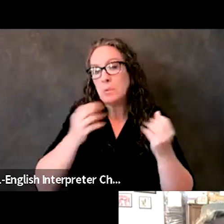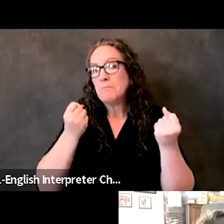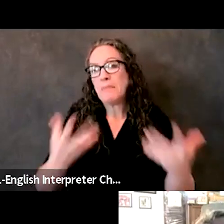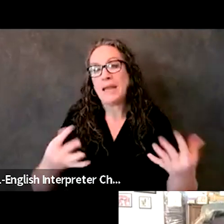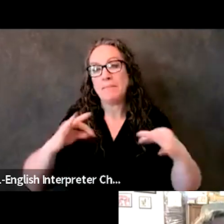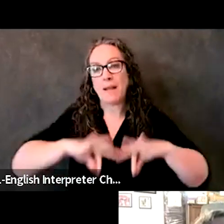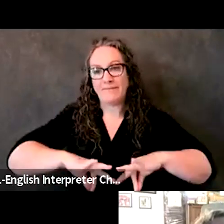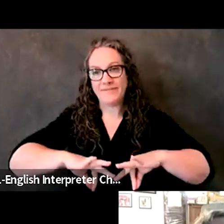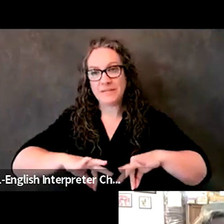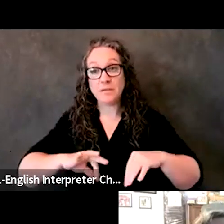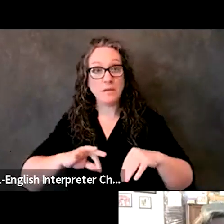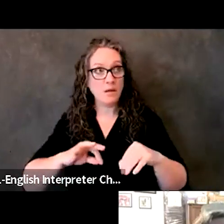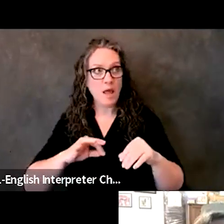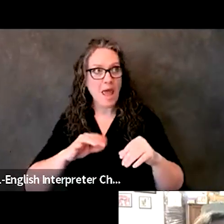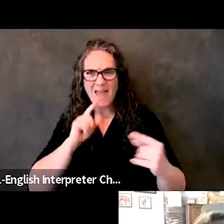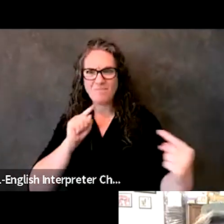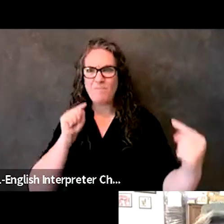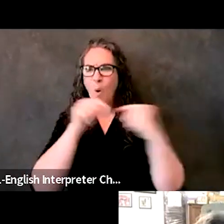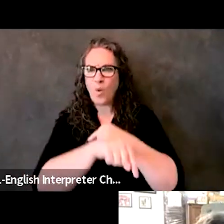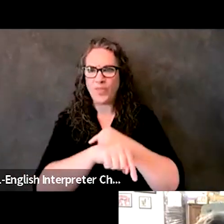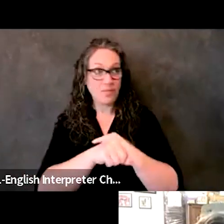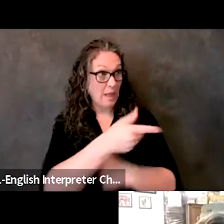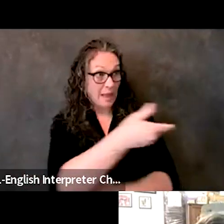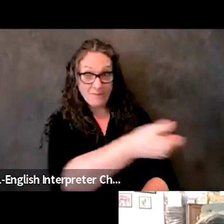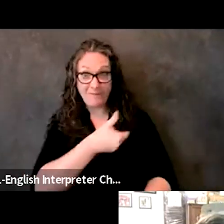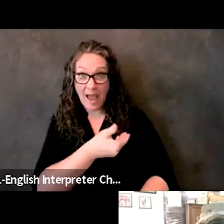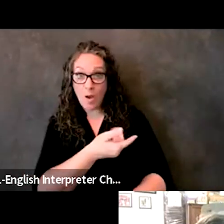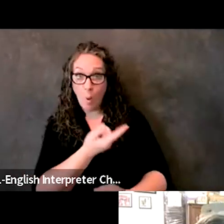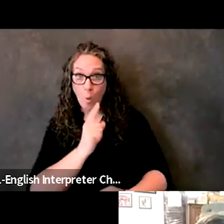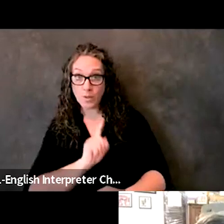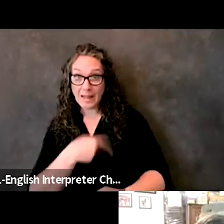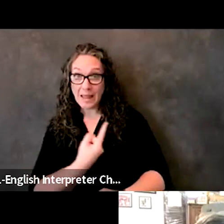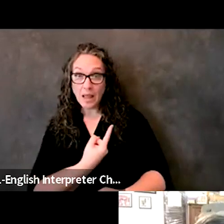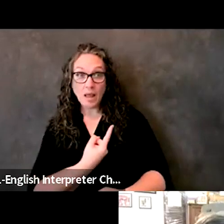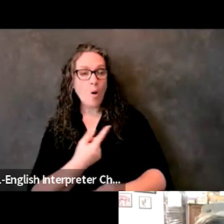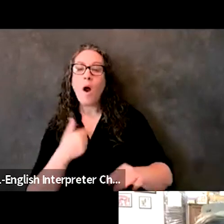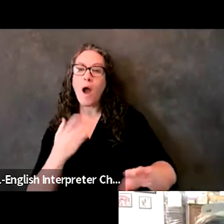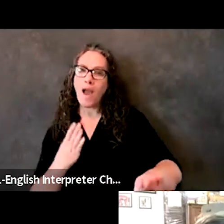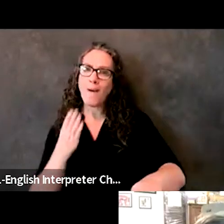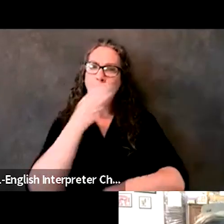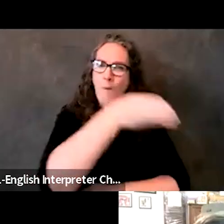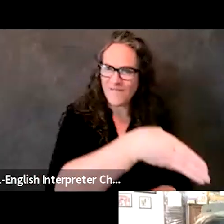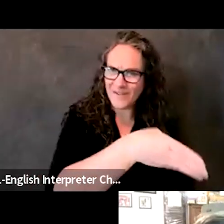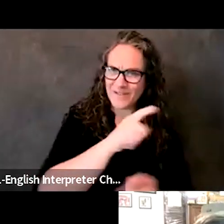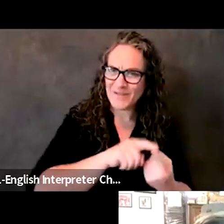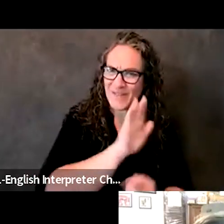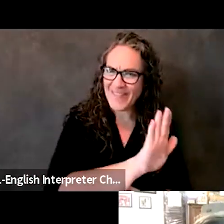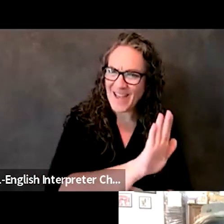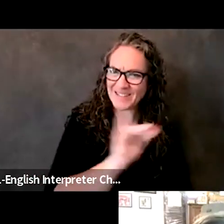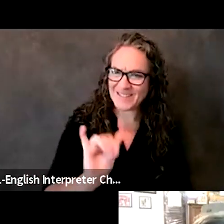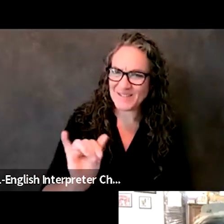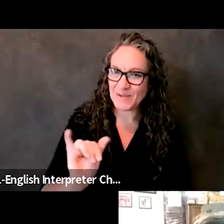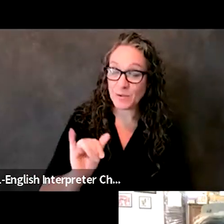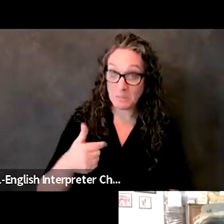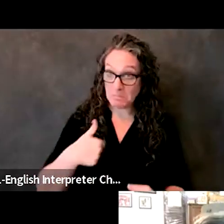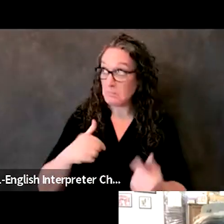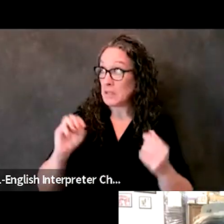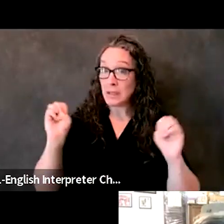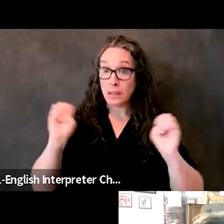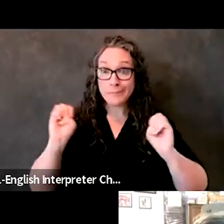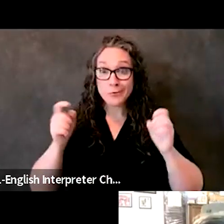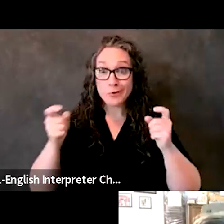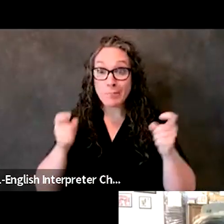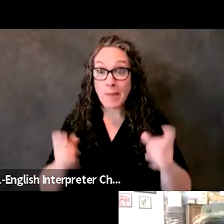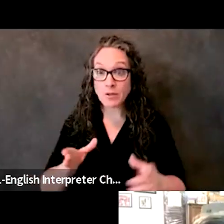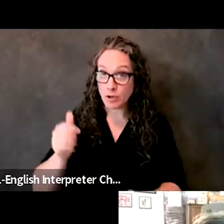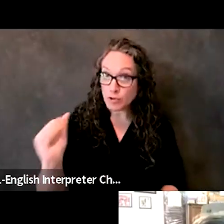to their meetings. Okay. Do your AFN stakeholders always have to just come to yours? Why can't you as an emergency manager, as